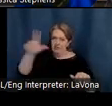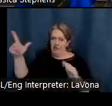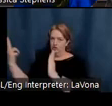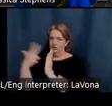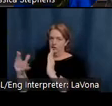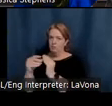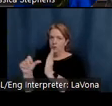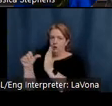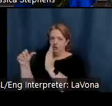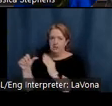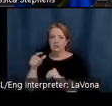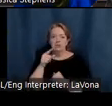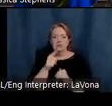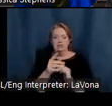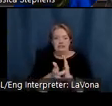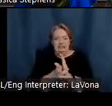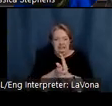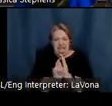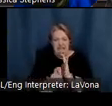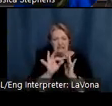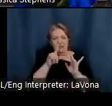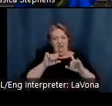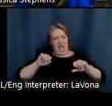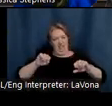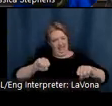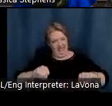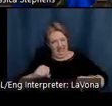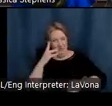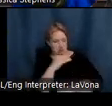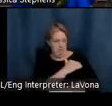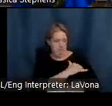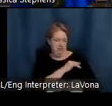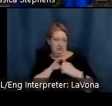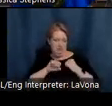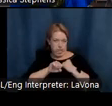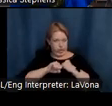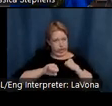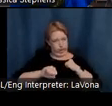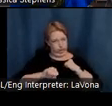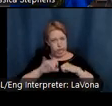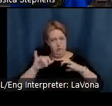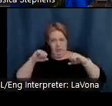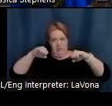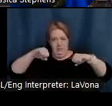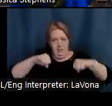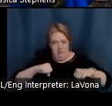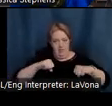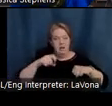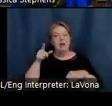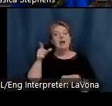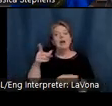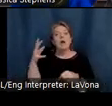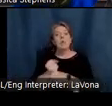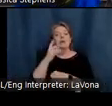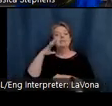by its skillful depiction of the strain of labored rowing, The Boatman won a silver medal at the